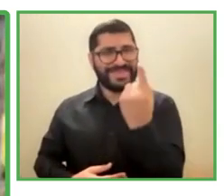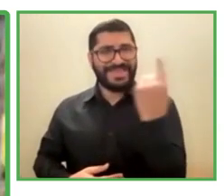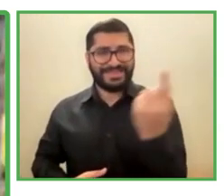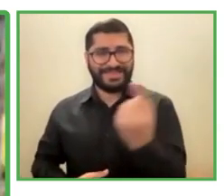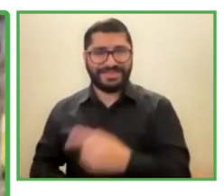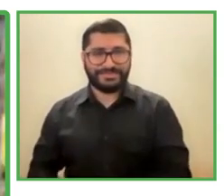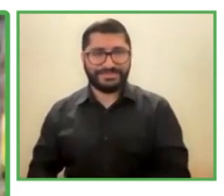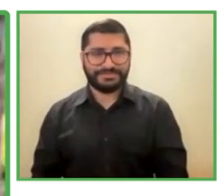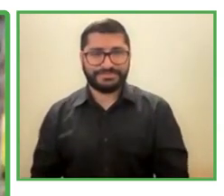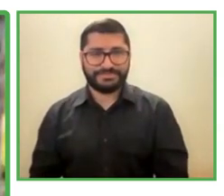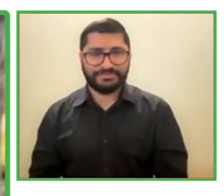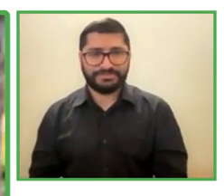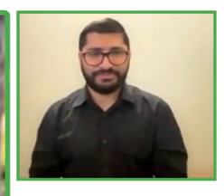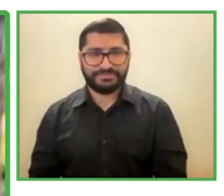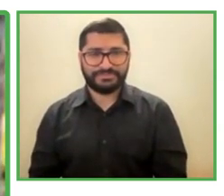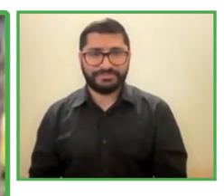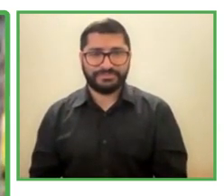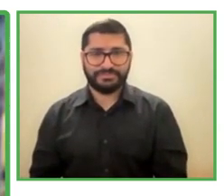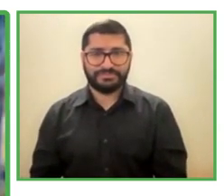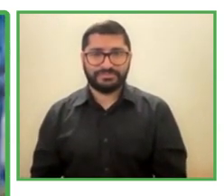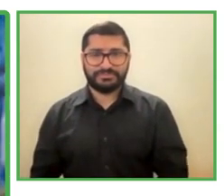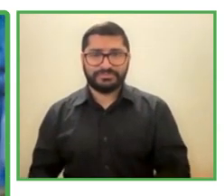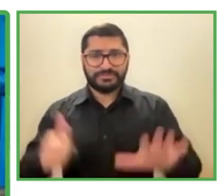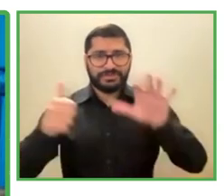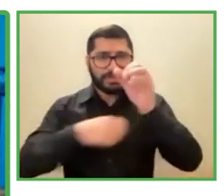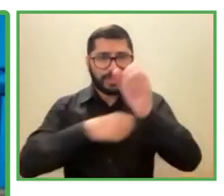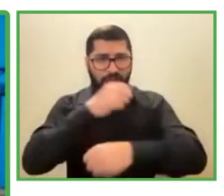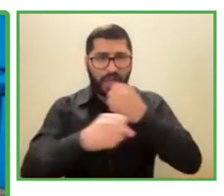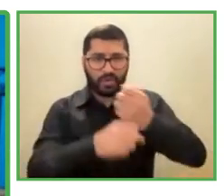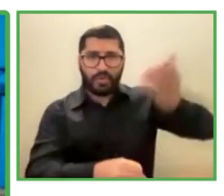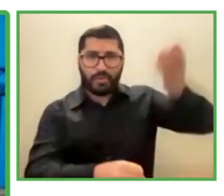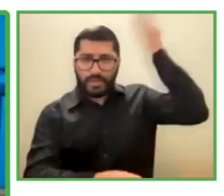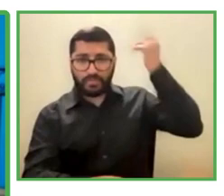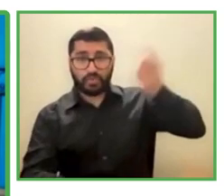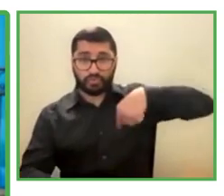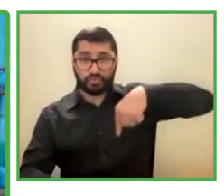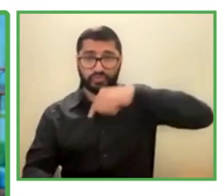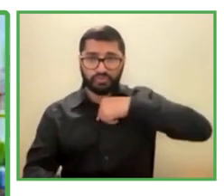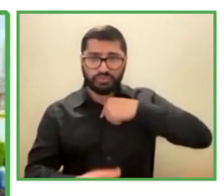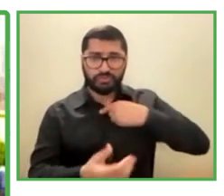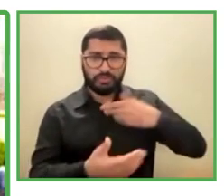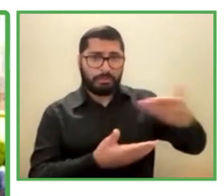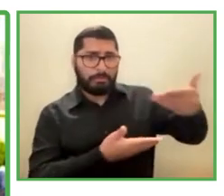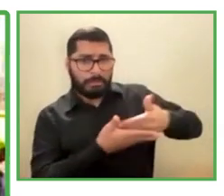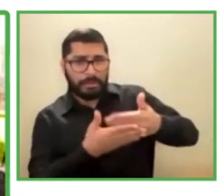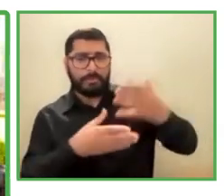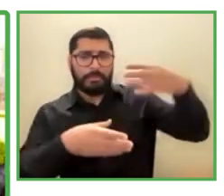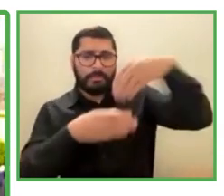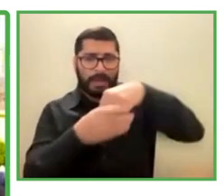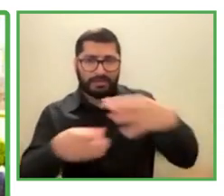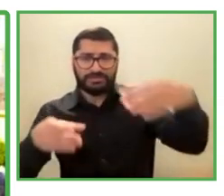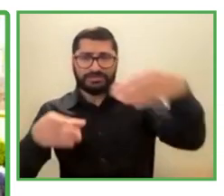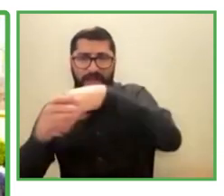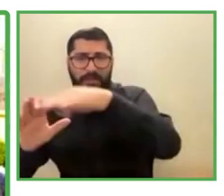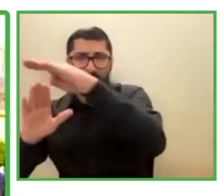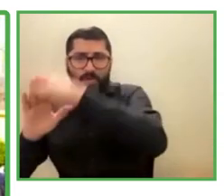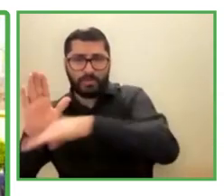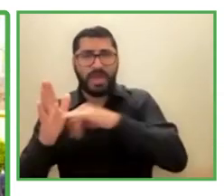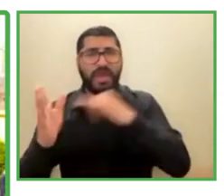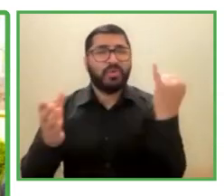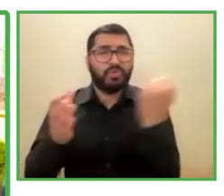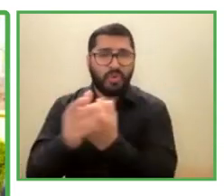Six years ago, we were asked to participate in the labor inclusion program of SinaJ.